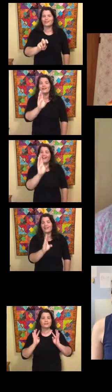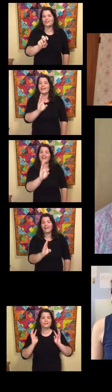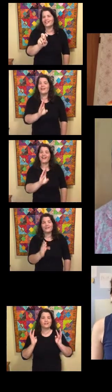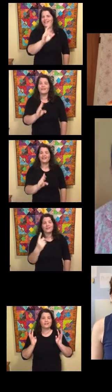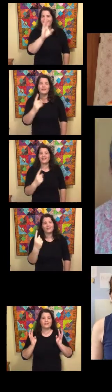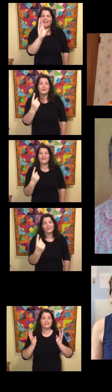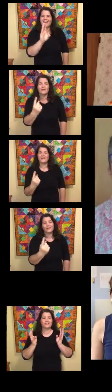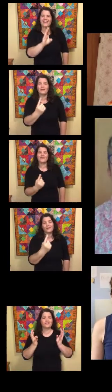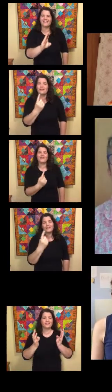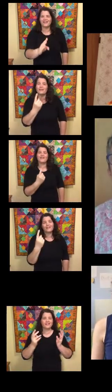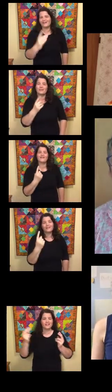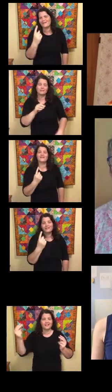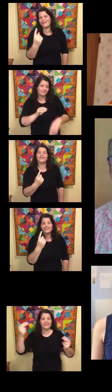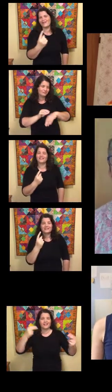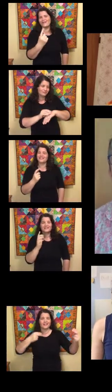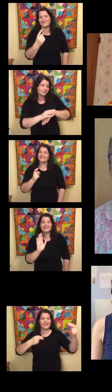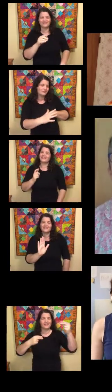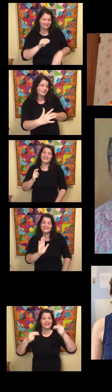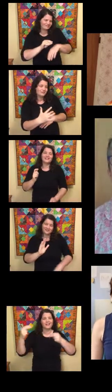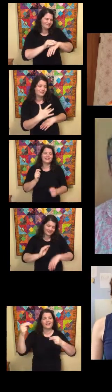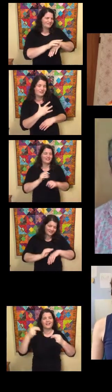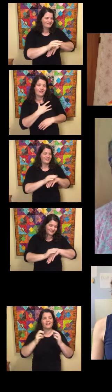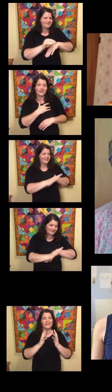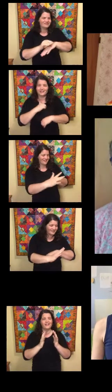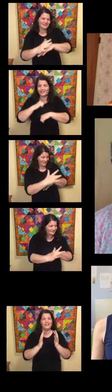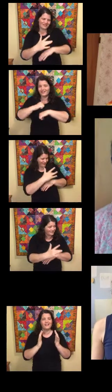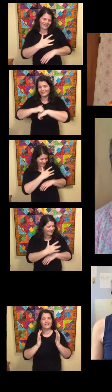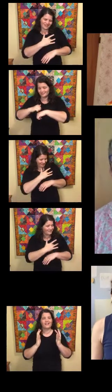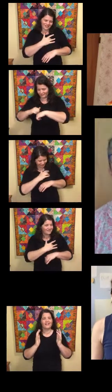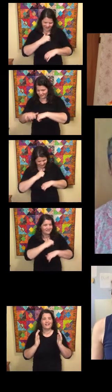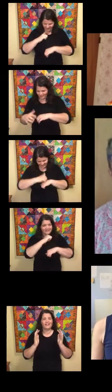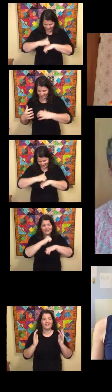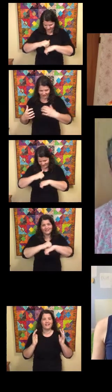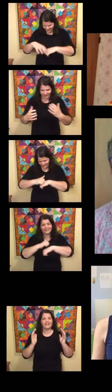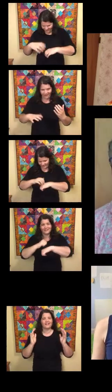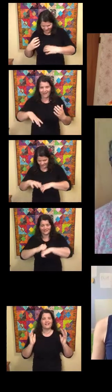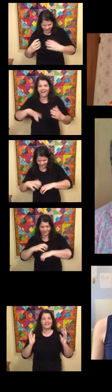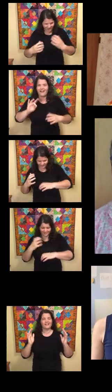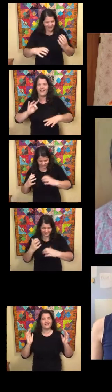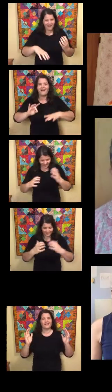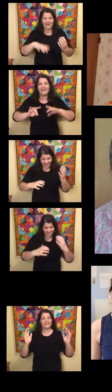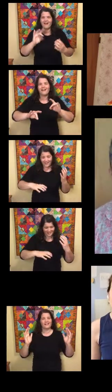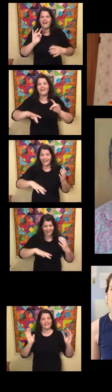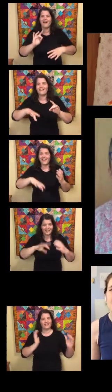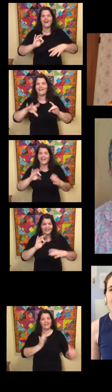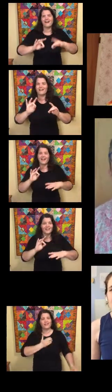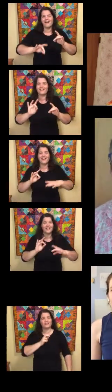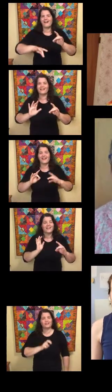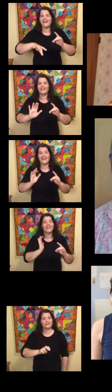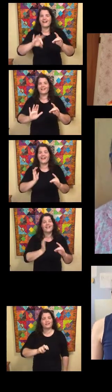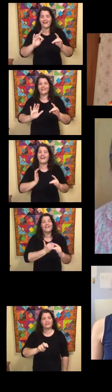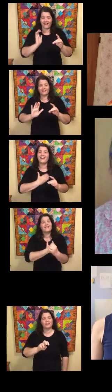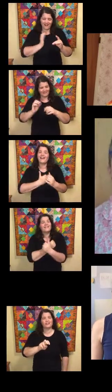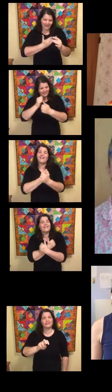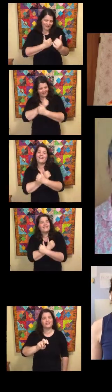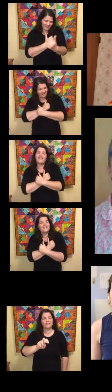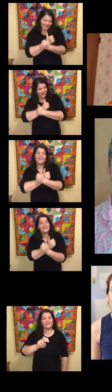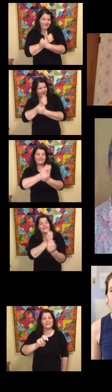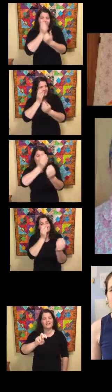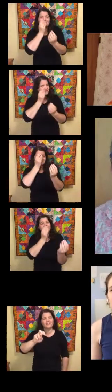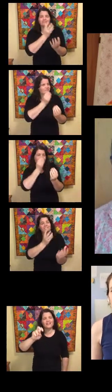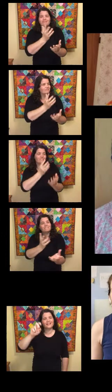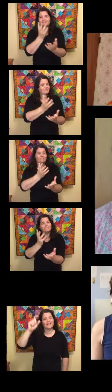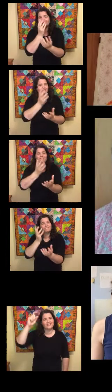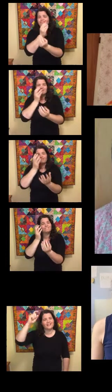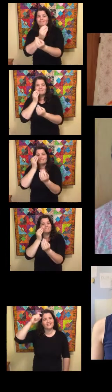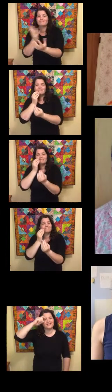never go alone, changing hearts and turning stones. Share a part